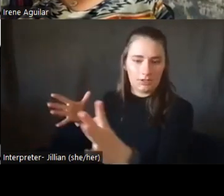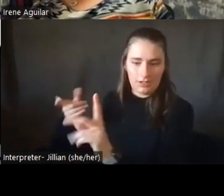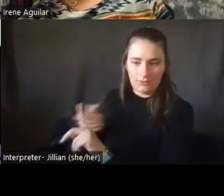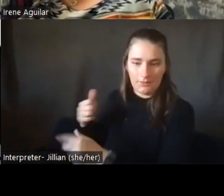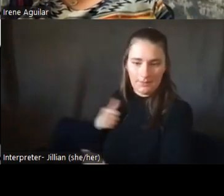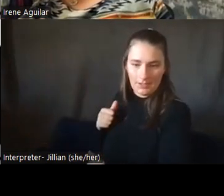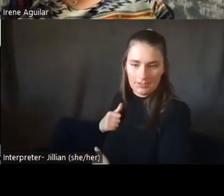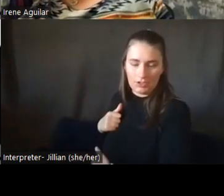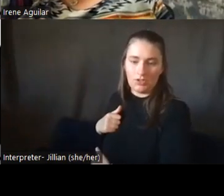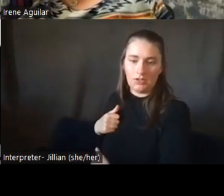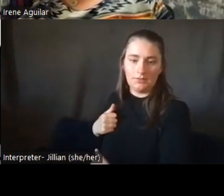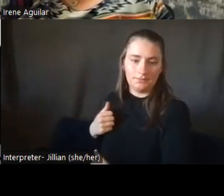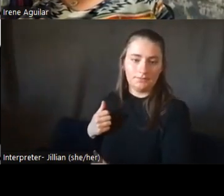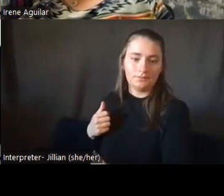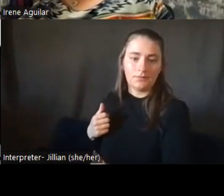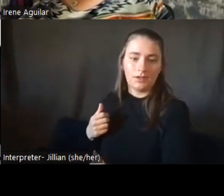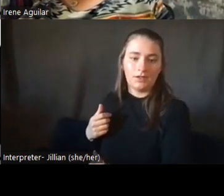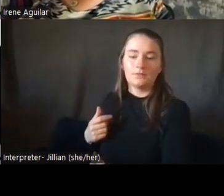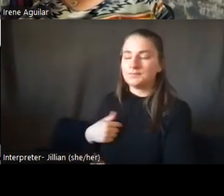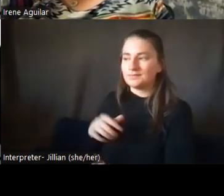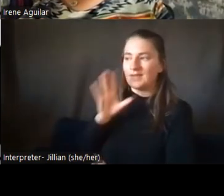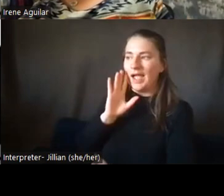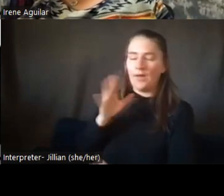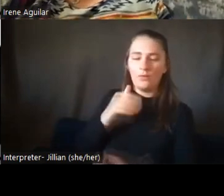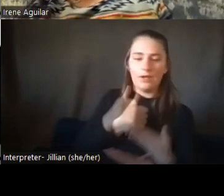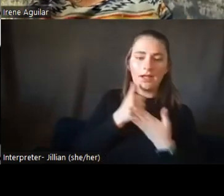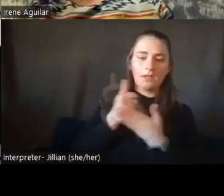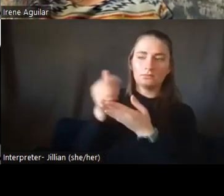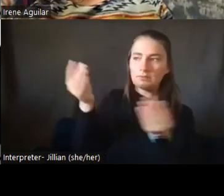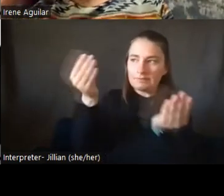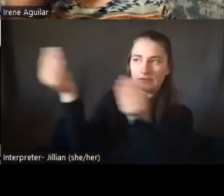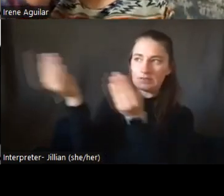the help they needed for their children.